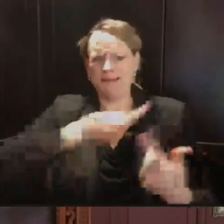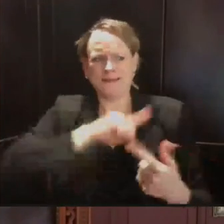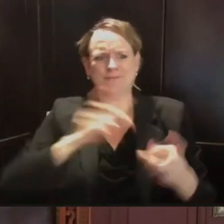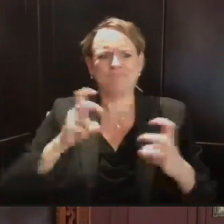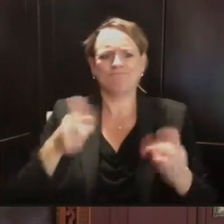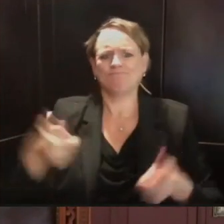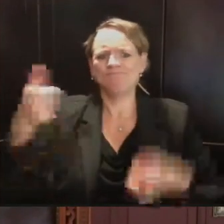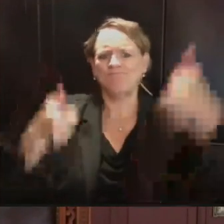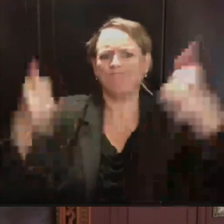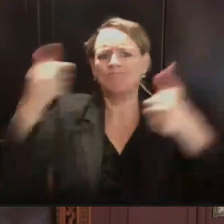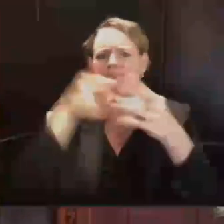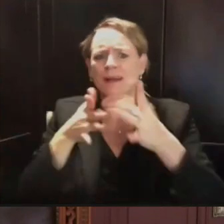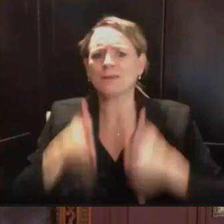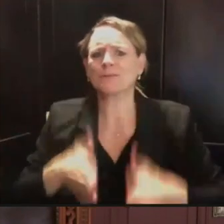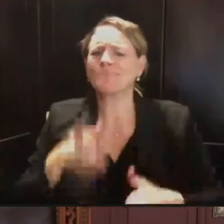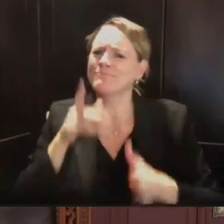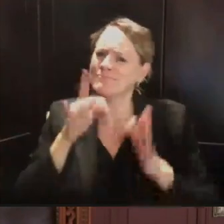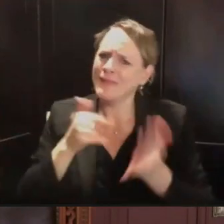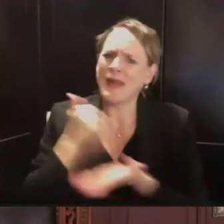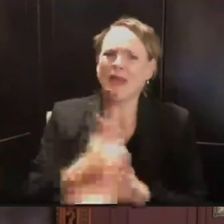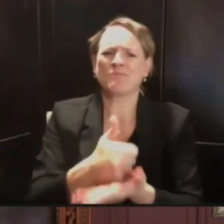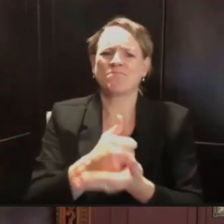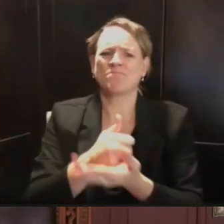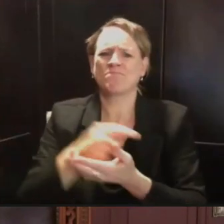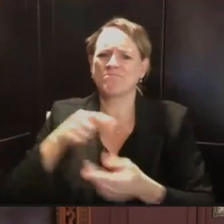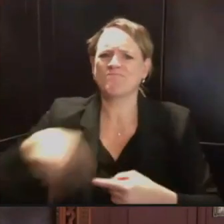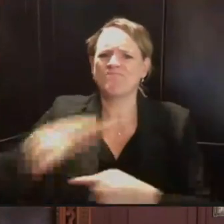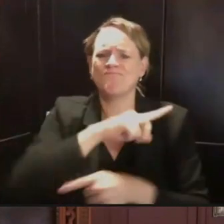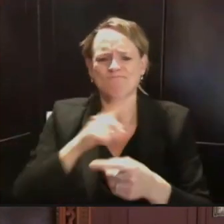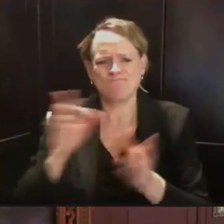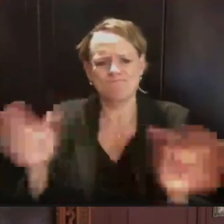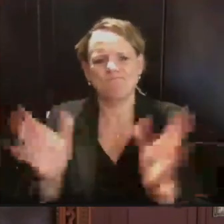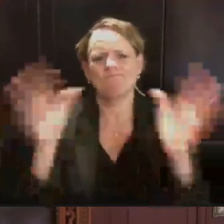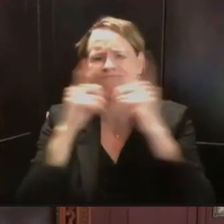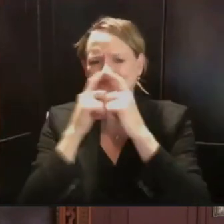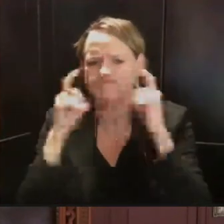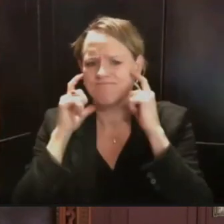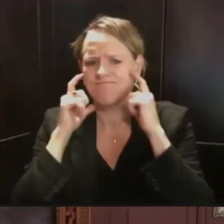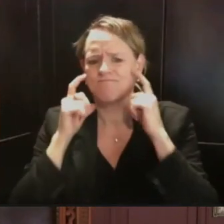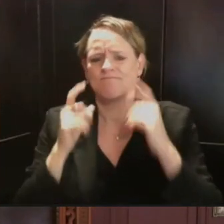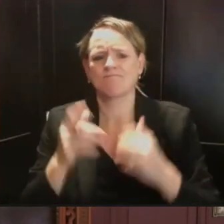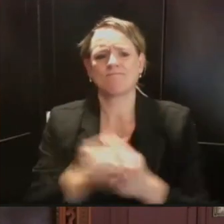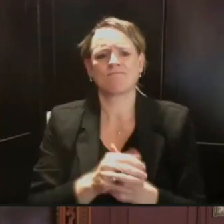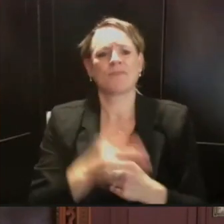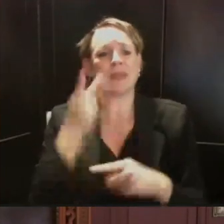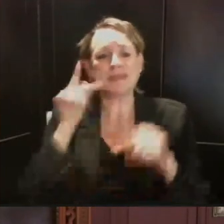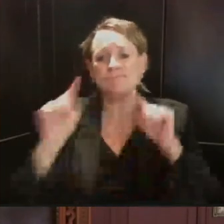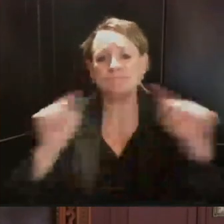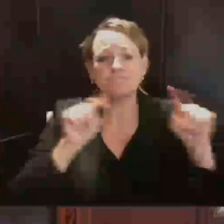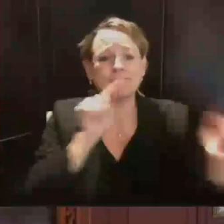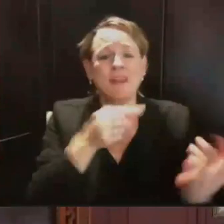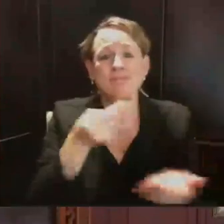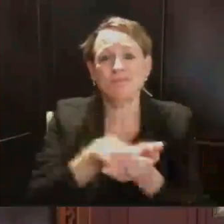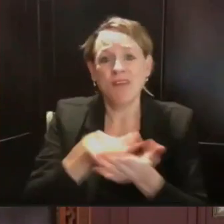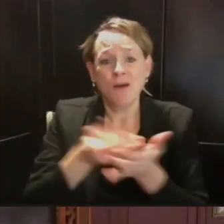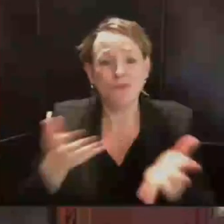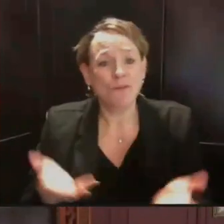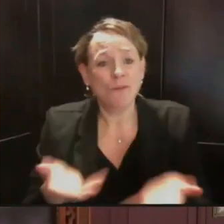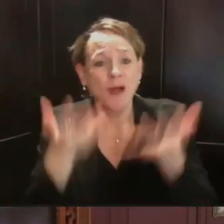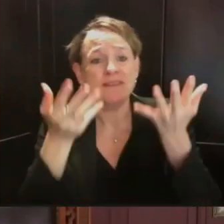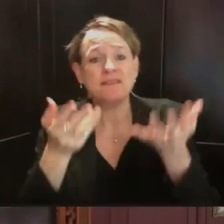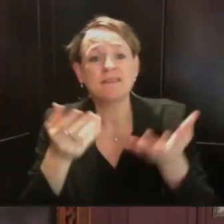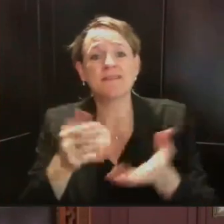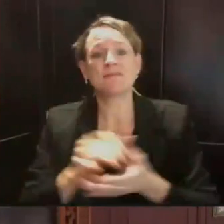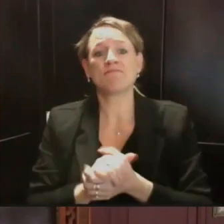I see lots of fundraisers done, pictures of fundraisers done by our Republican colleagues who are not